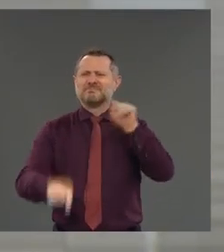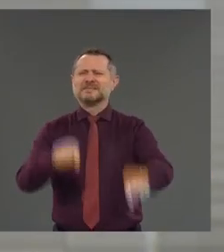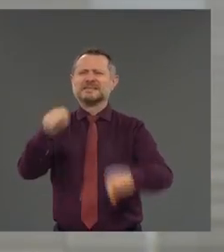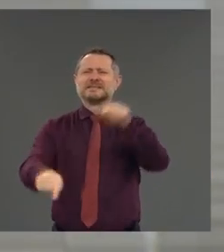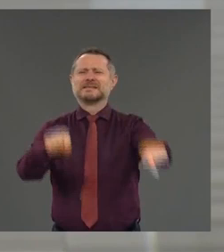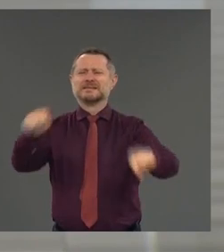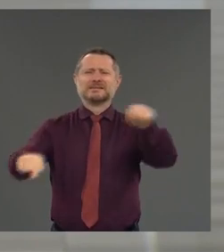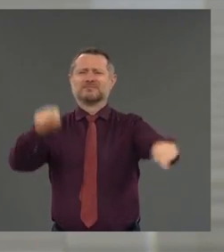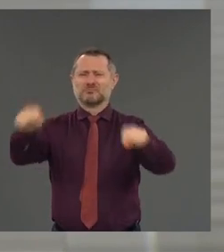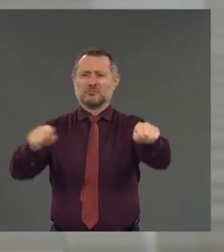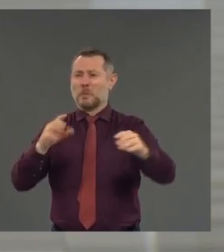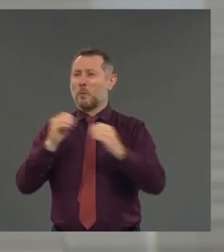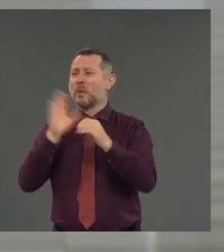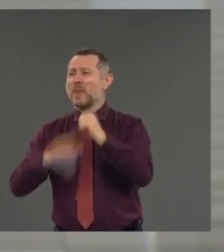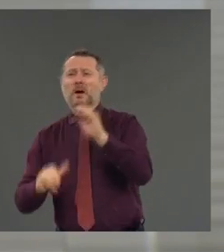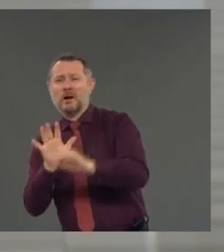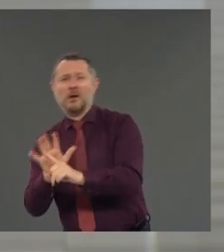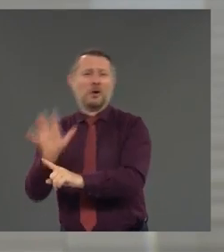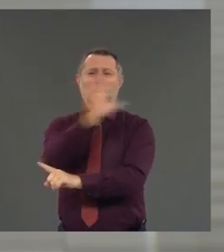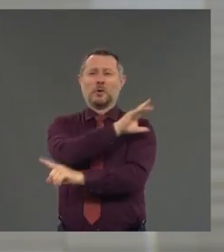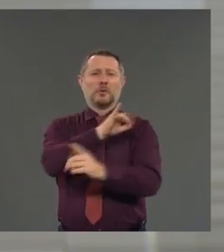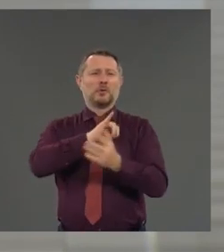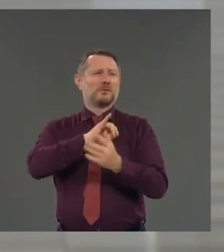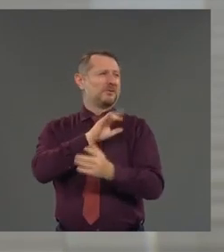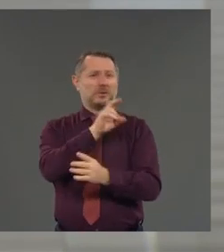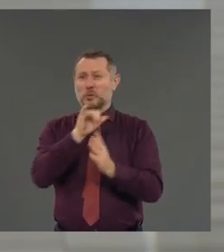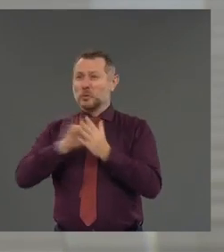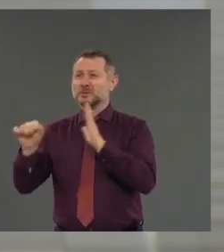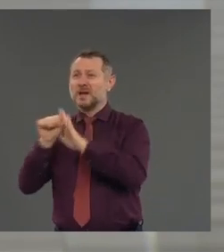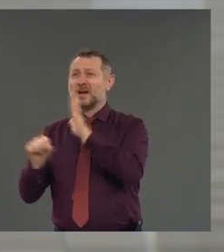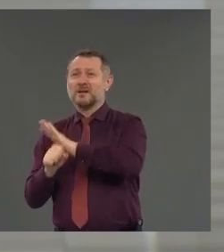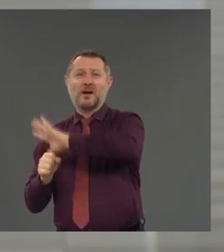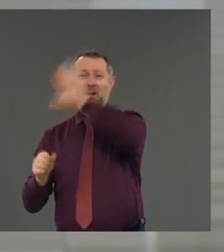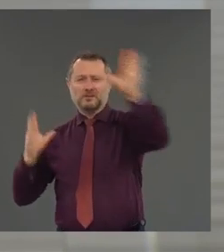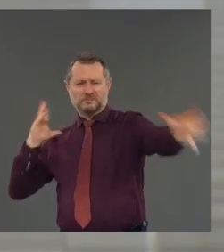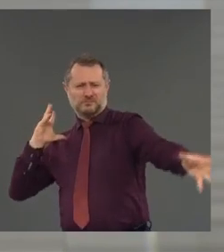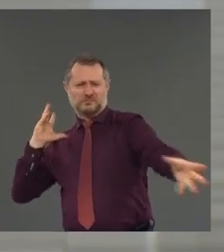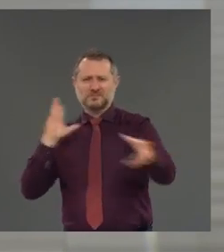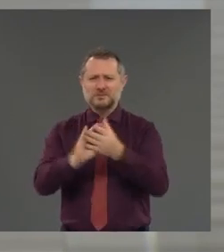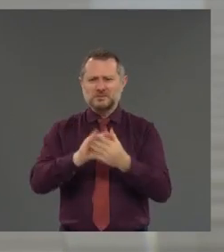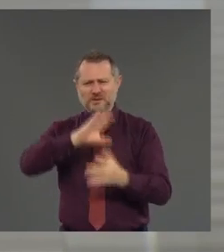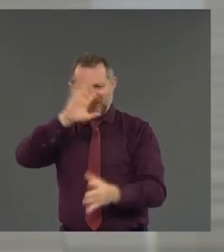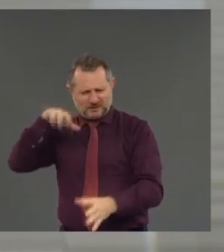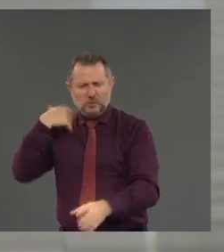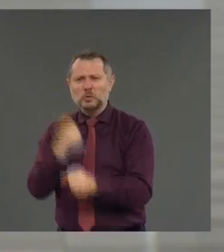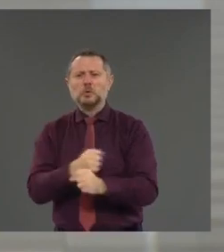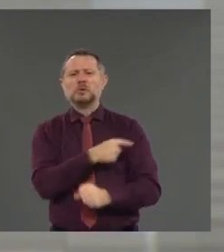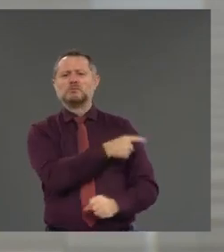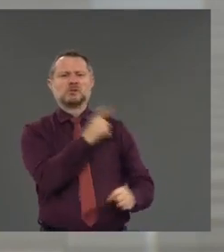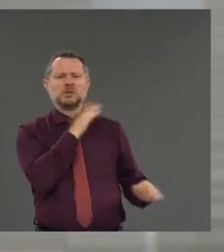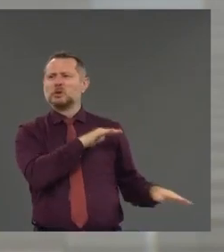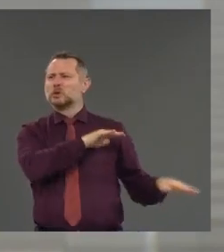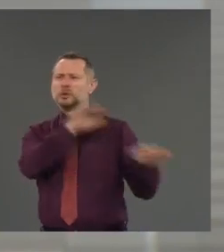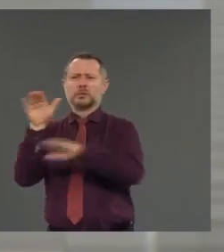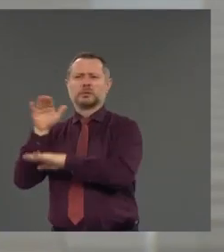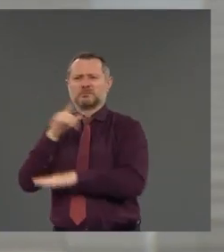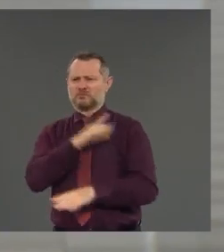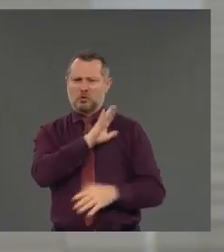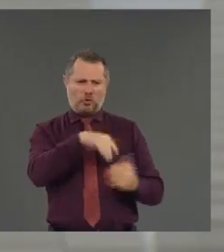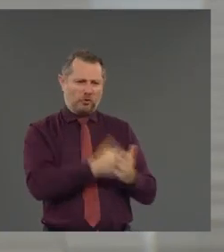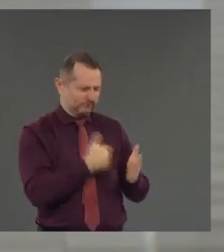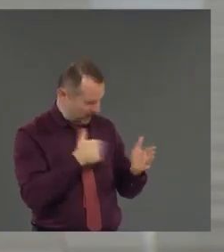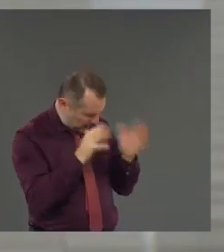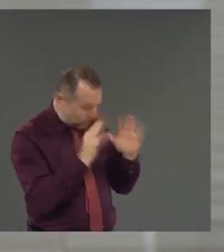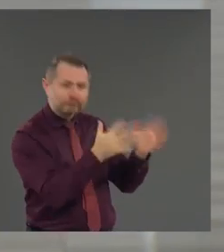the state of New York has done in over 50 years. He's really done an extraordinary job. Let's give him a round of applause, Mr. Rick